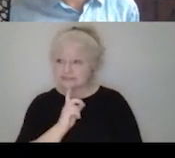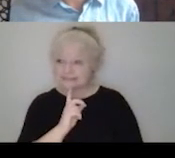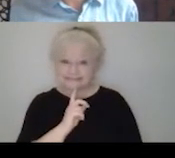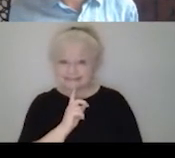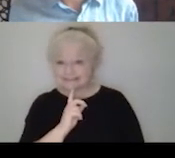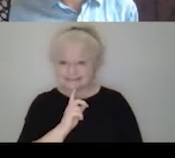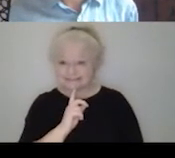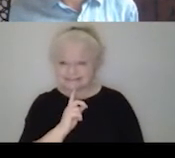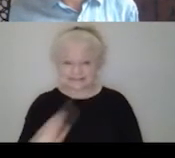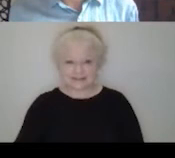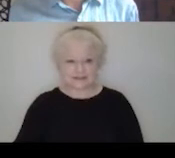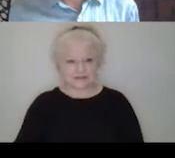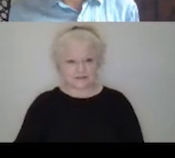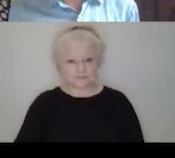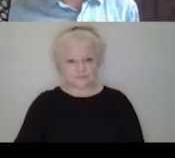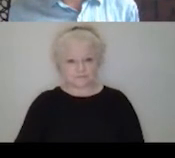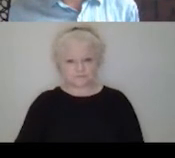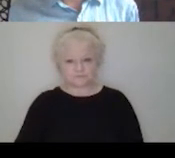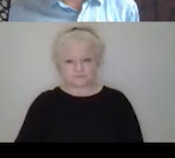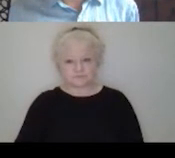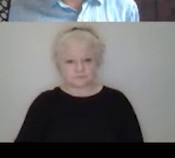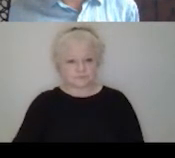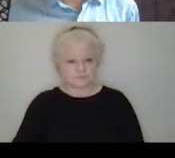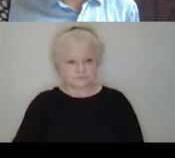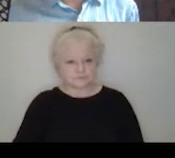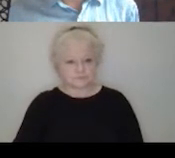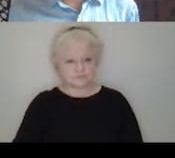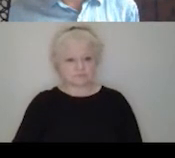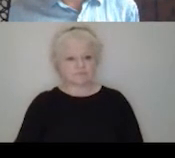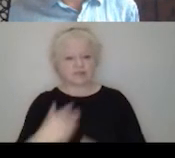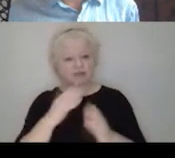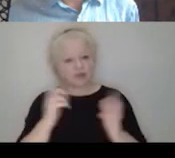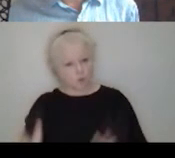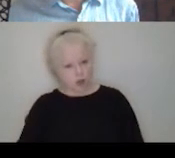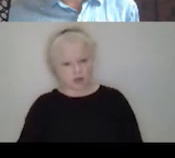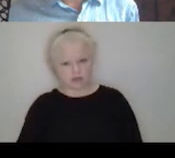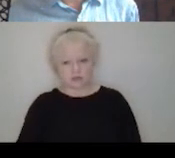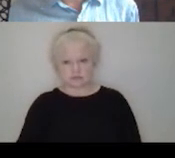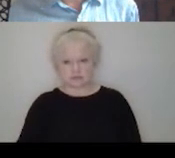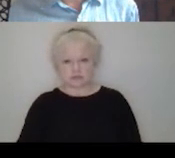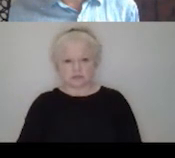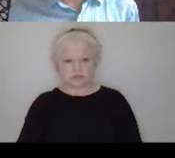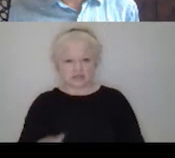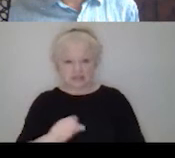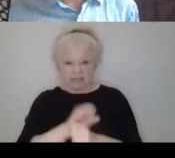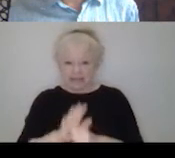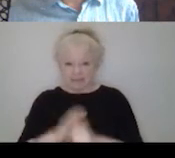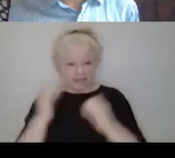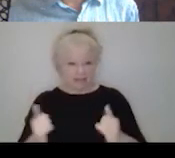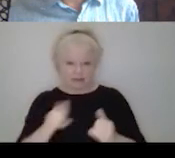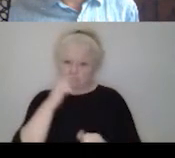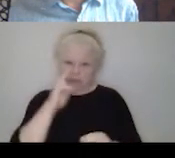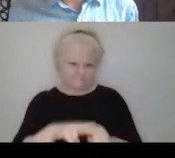First of all, I want to, I want to thank you. I want to thank the students. Listen, being in a pandemic is no fun for anyone, but not